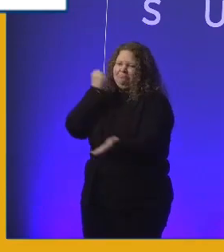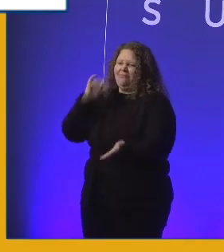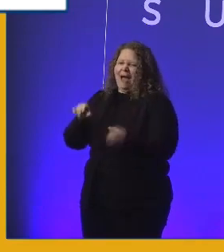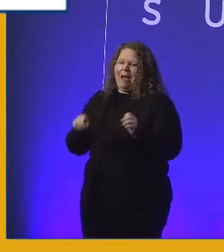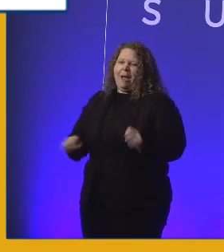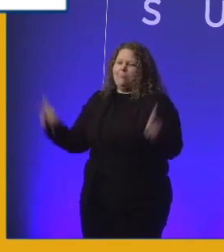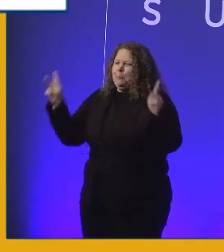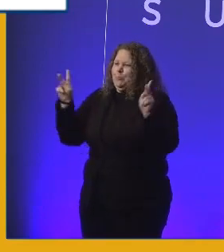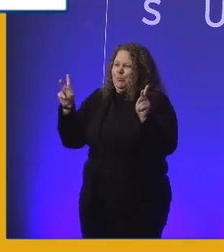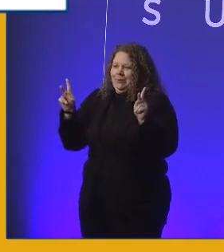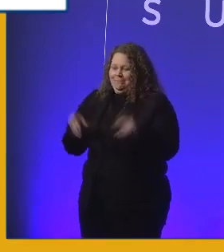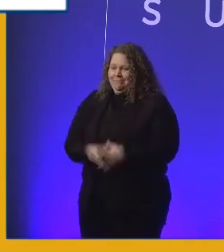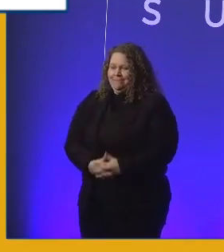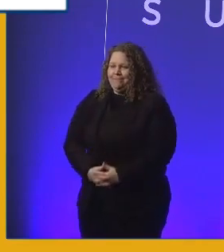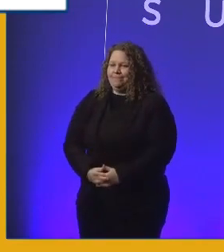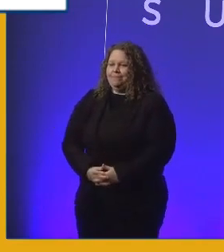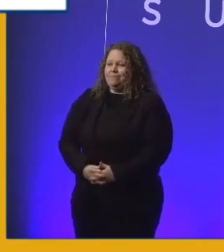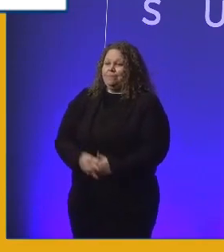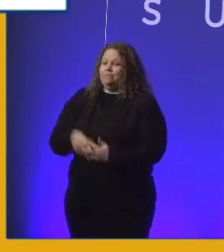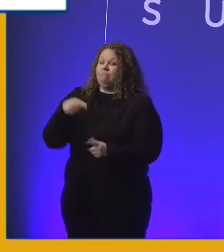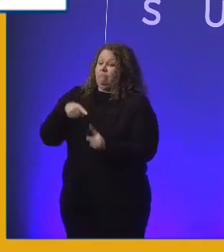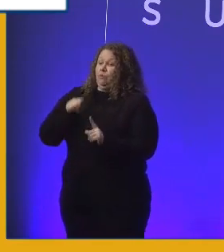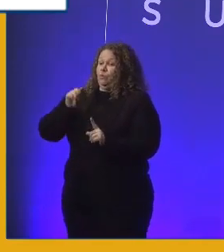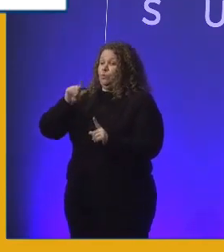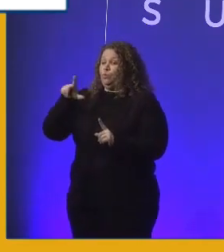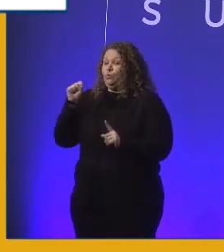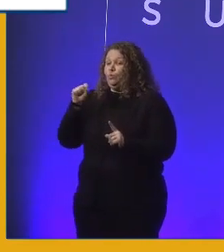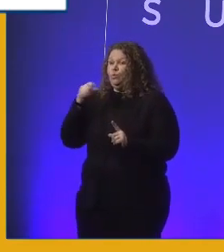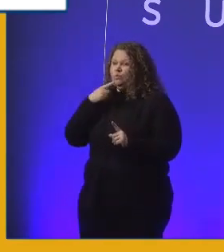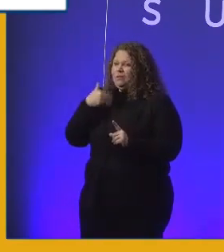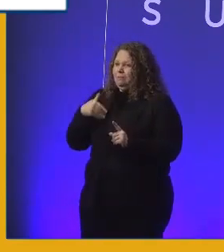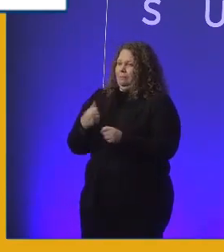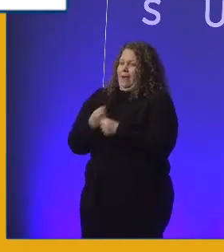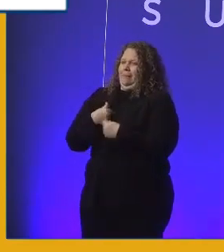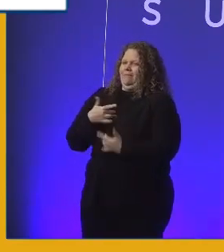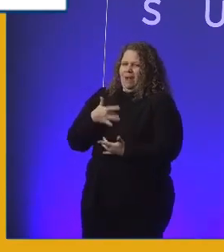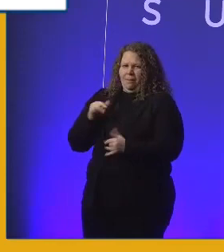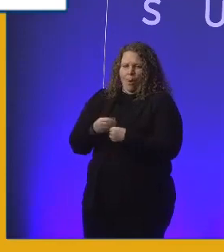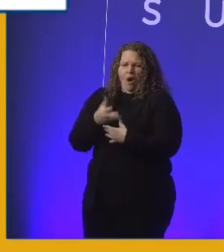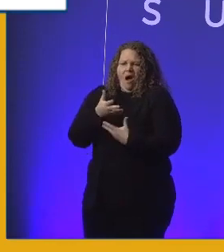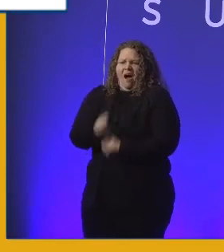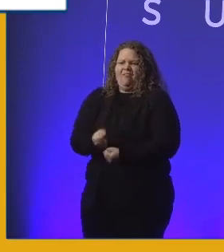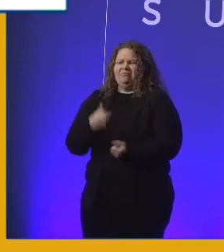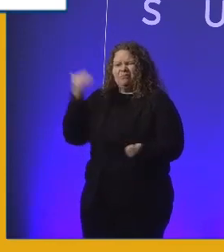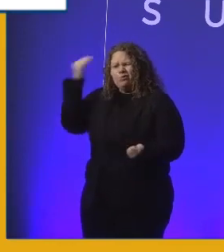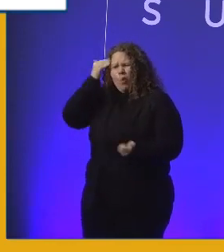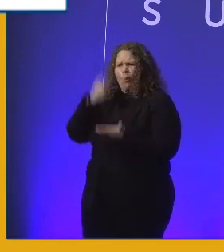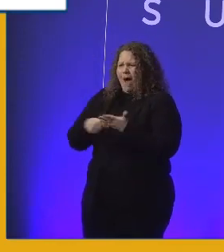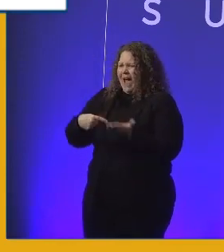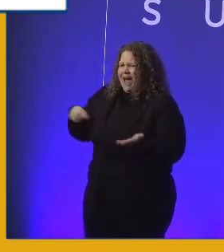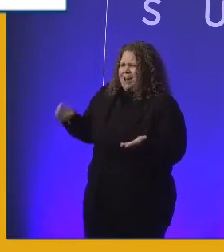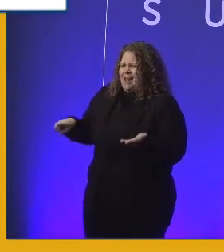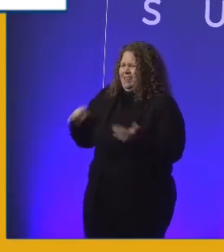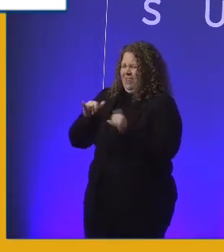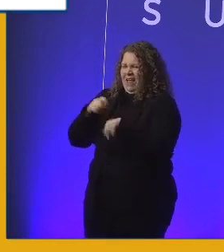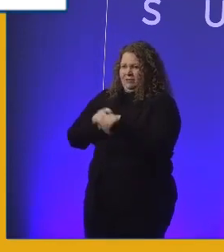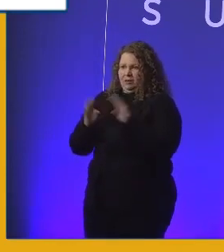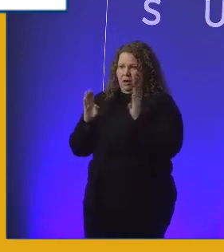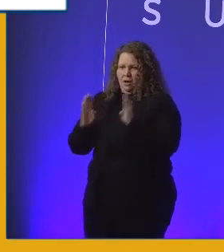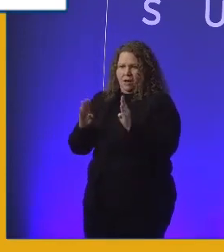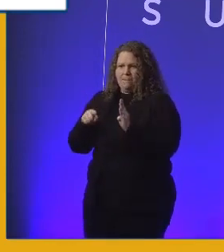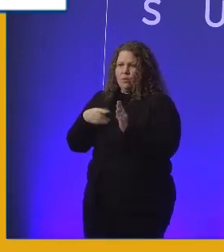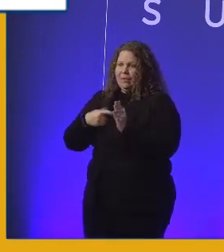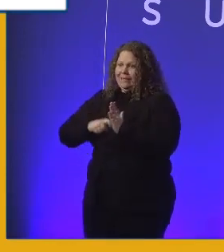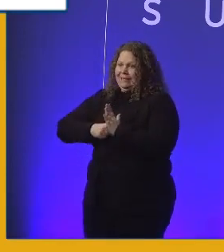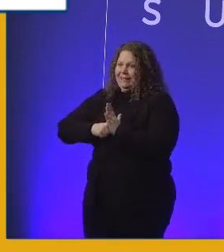Those tools, that confidence, that knowledge that I learned in that period, I carry with me